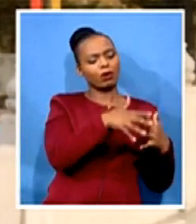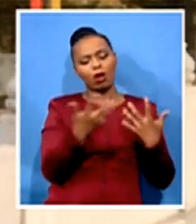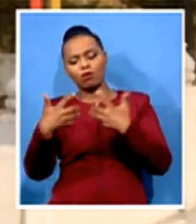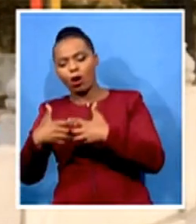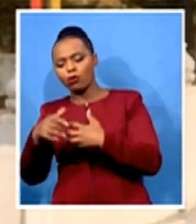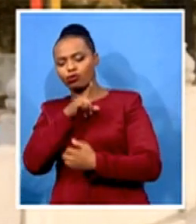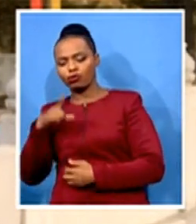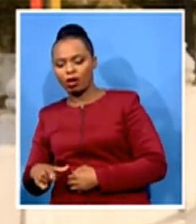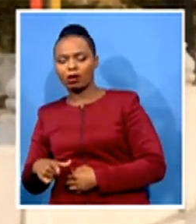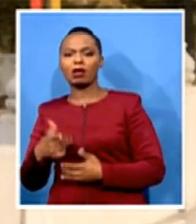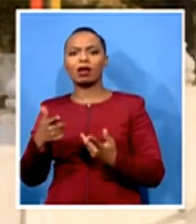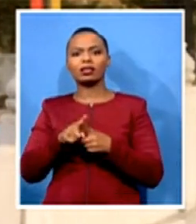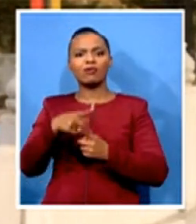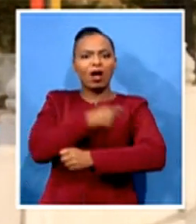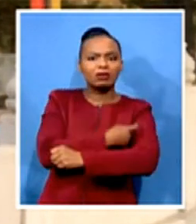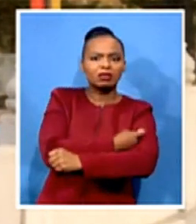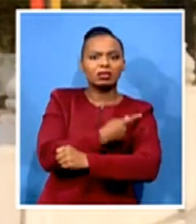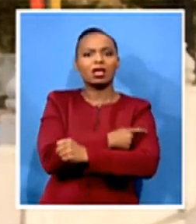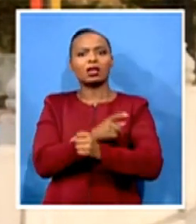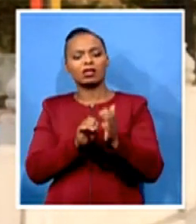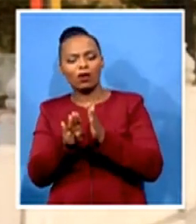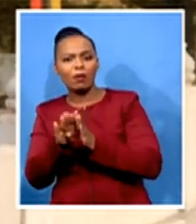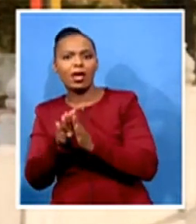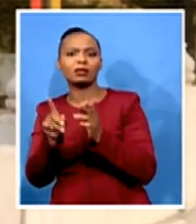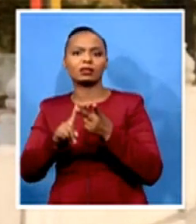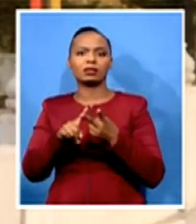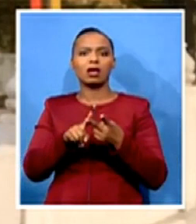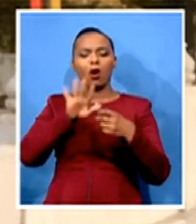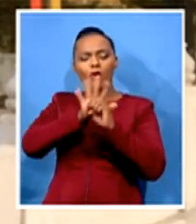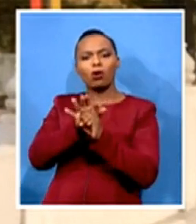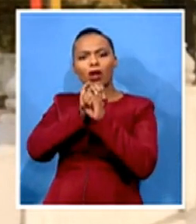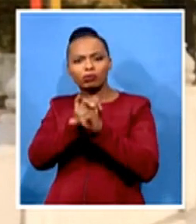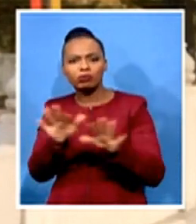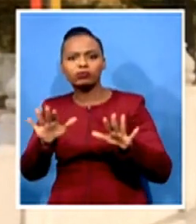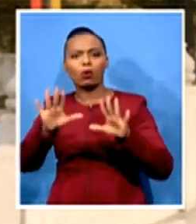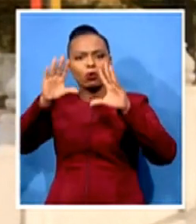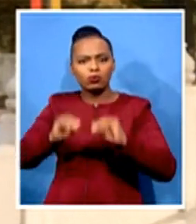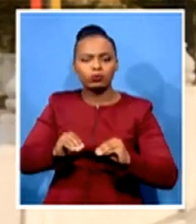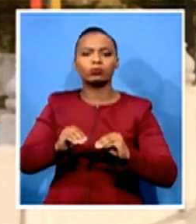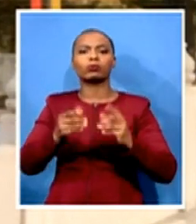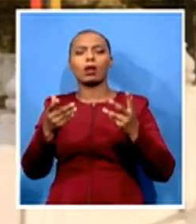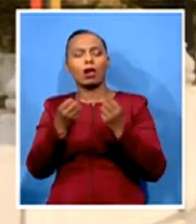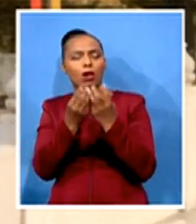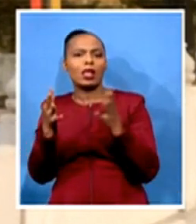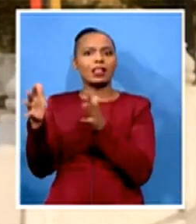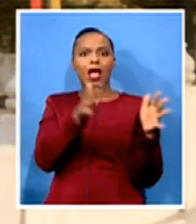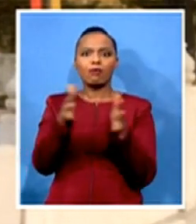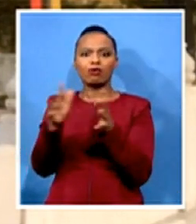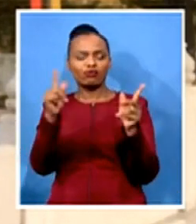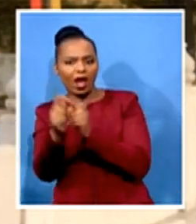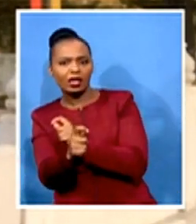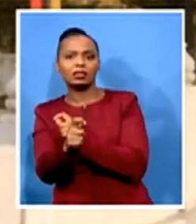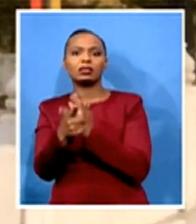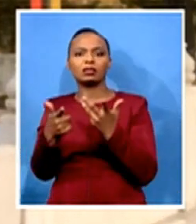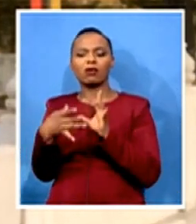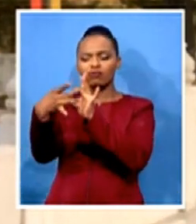coronavirus and also on things like climate change. So, I mean, a lot of people have also said, and there is this huge sense that